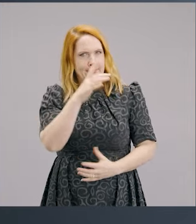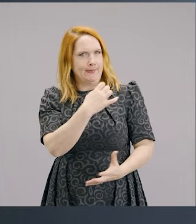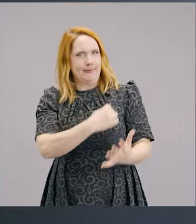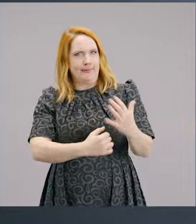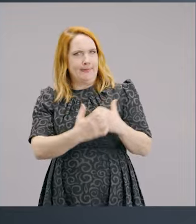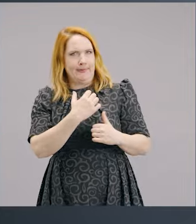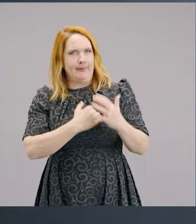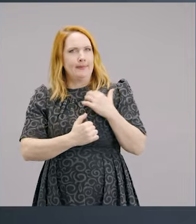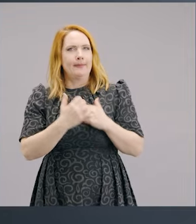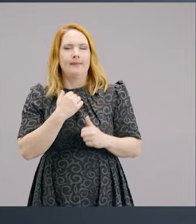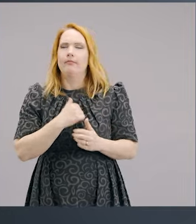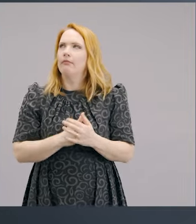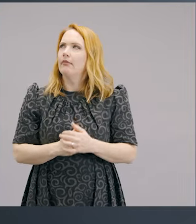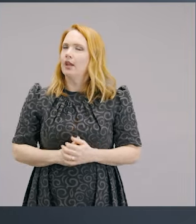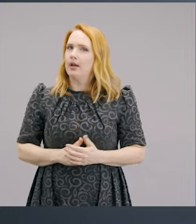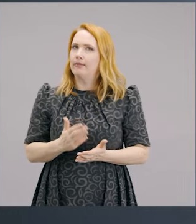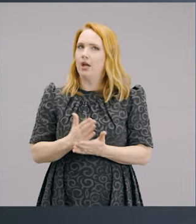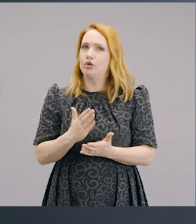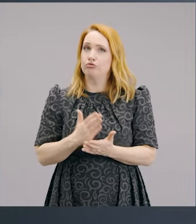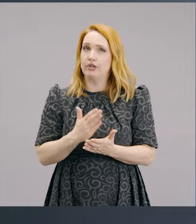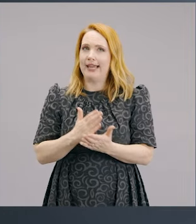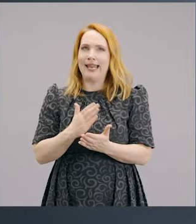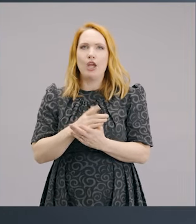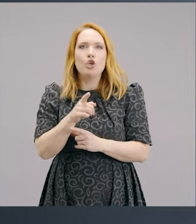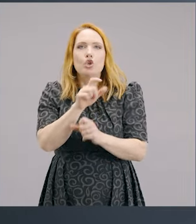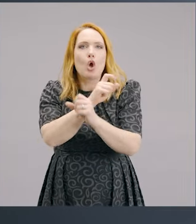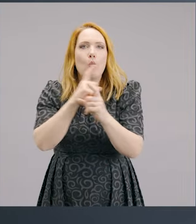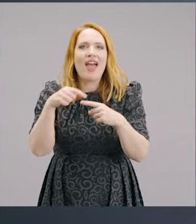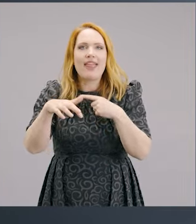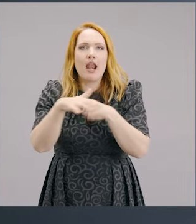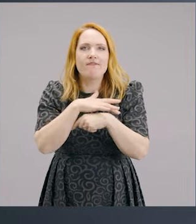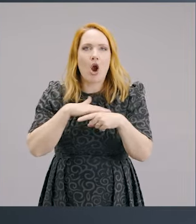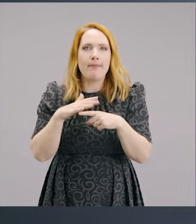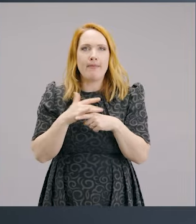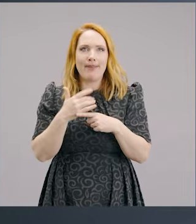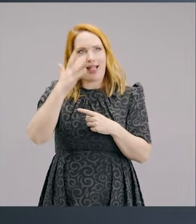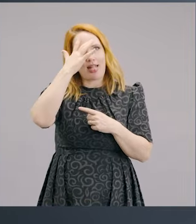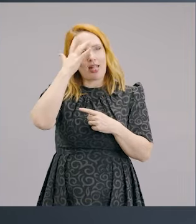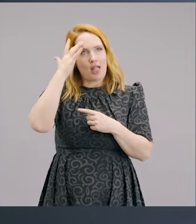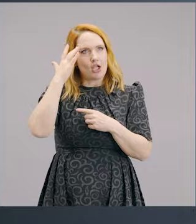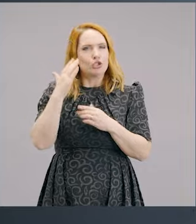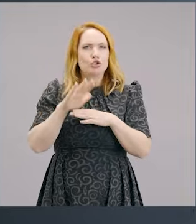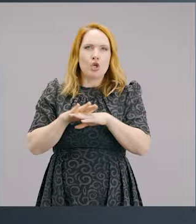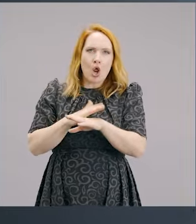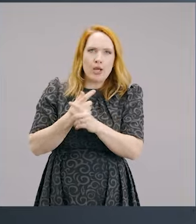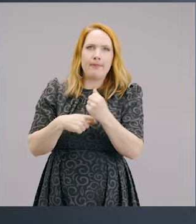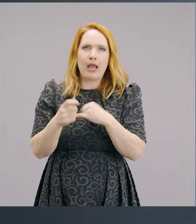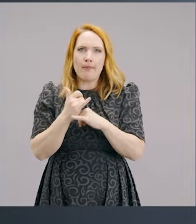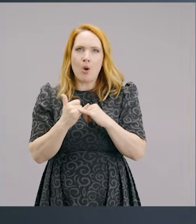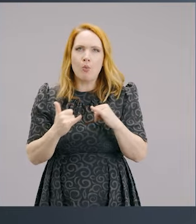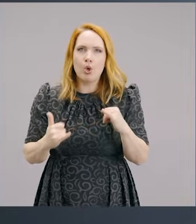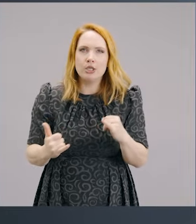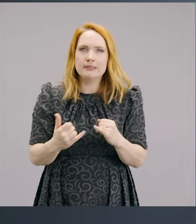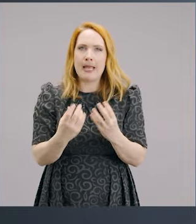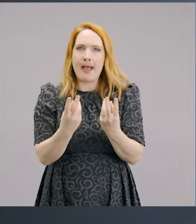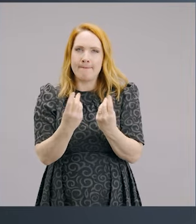it doesn't take many steps down the road of breathing in asbestos to actually get to that place where money just takes control